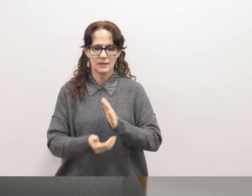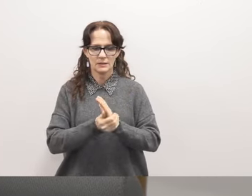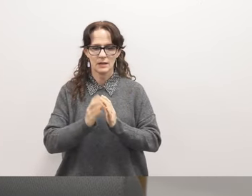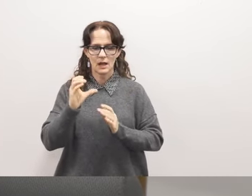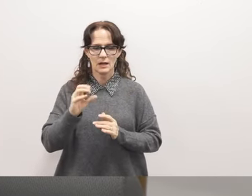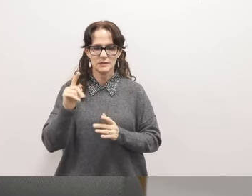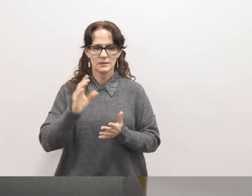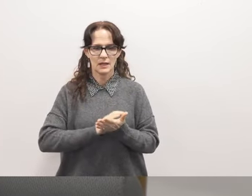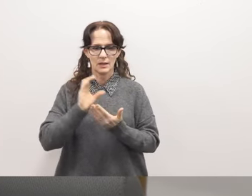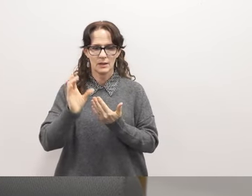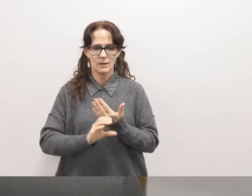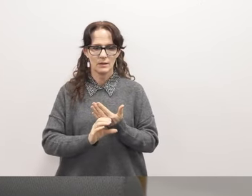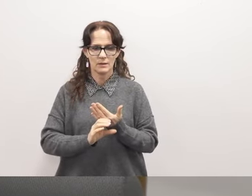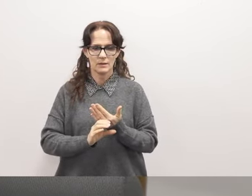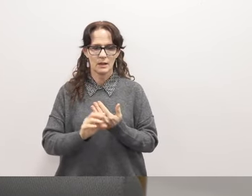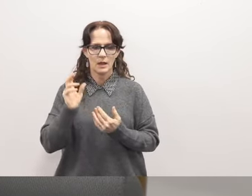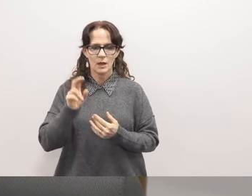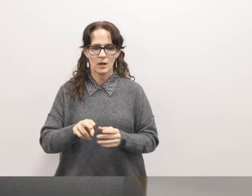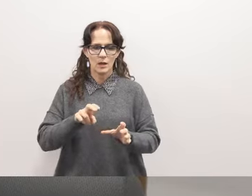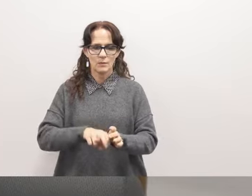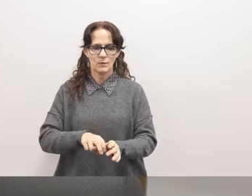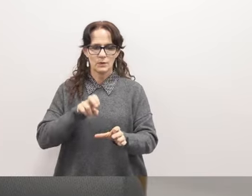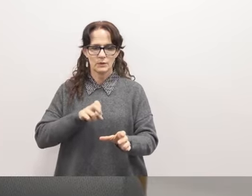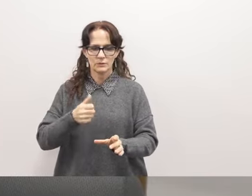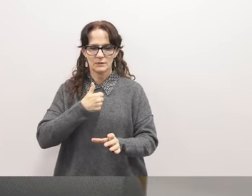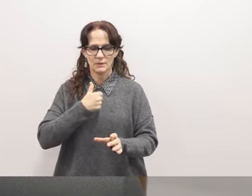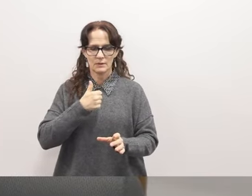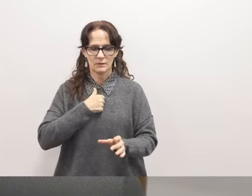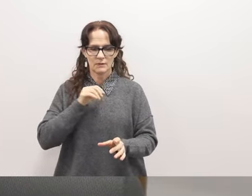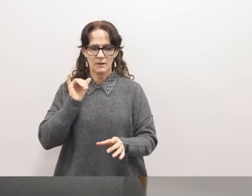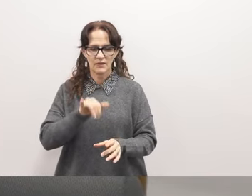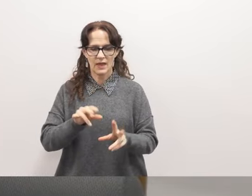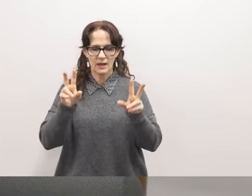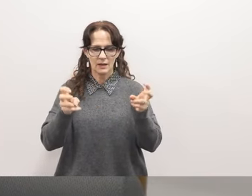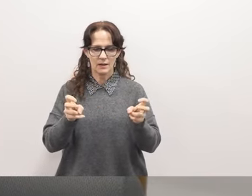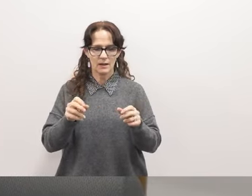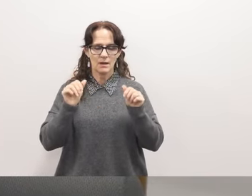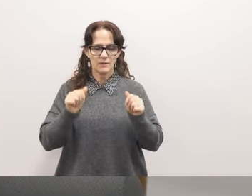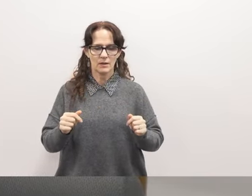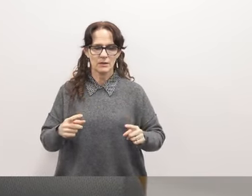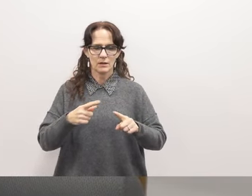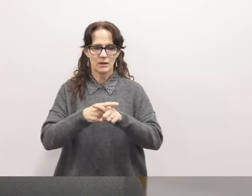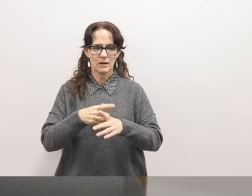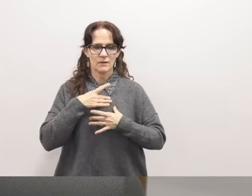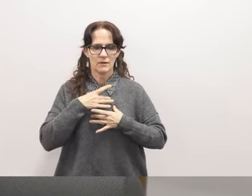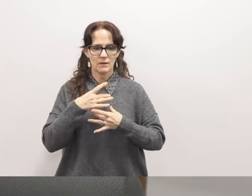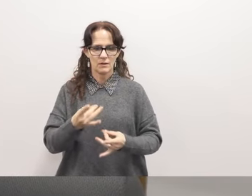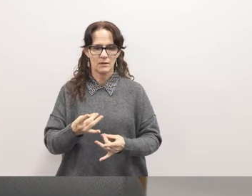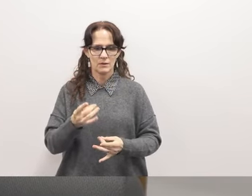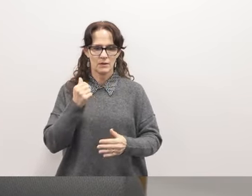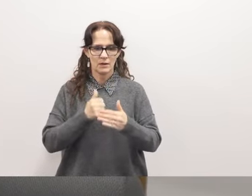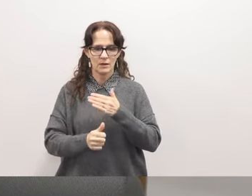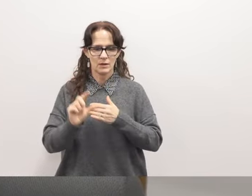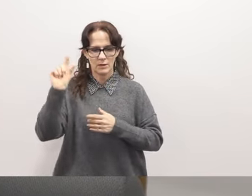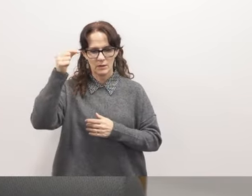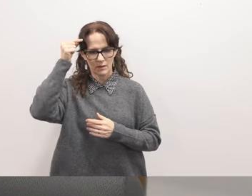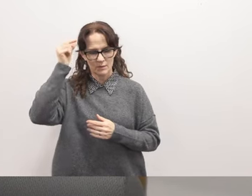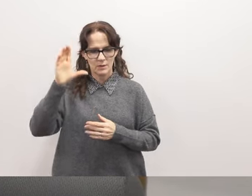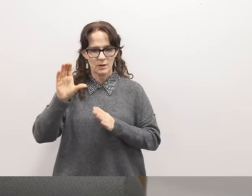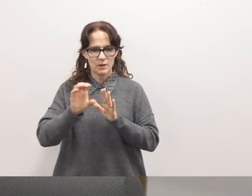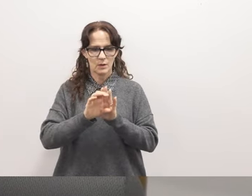calendar because i'll be will be recusing myself on that item due to a potential conflict of interest under the government code